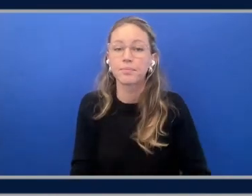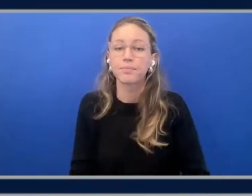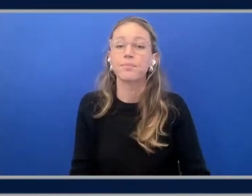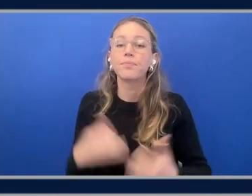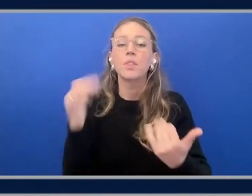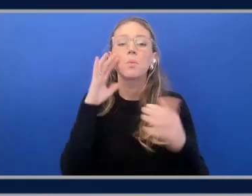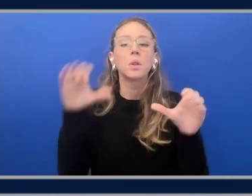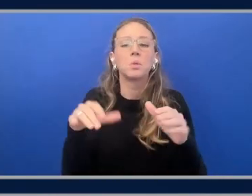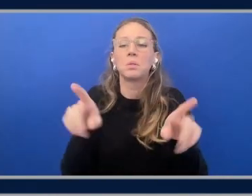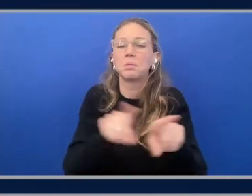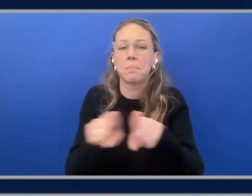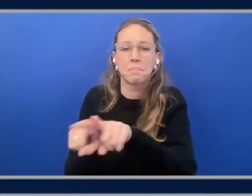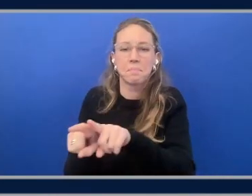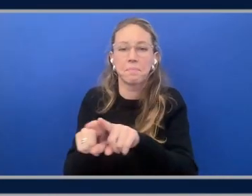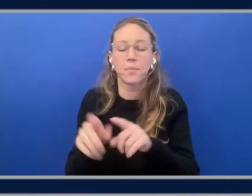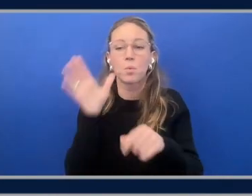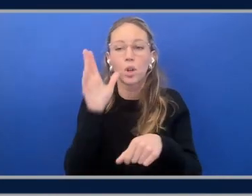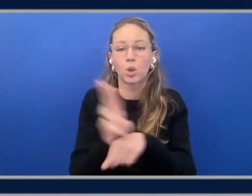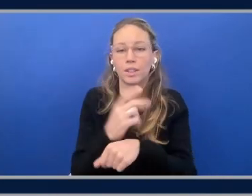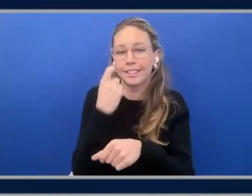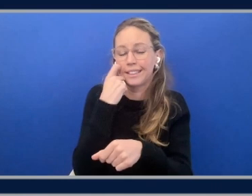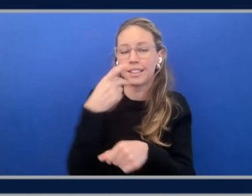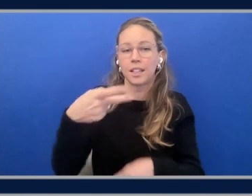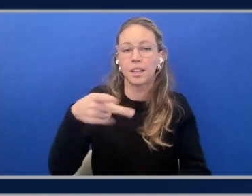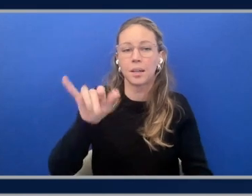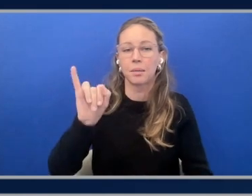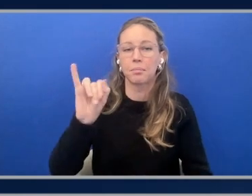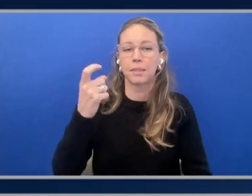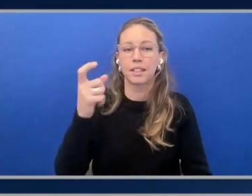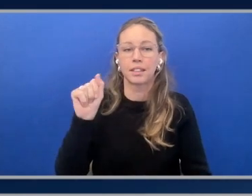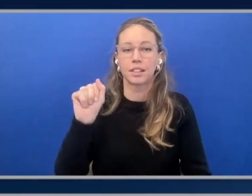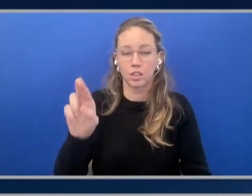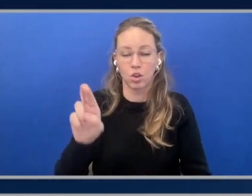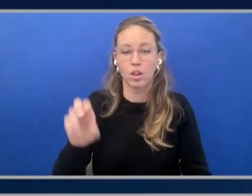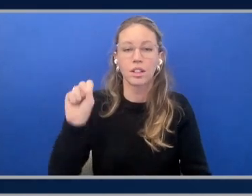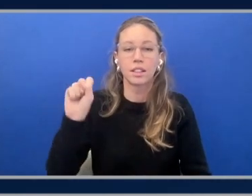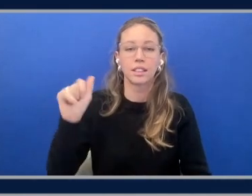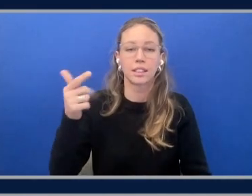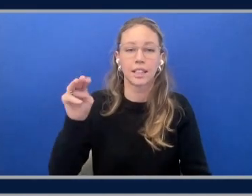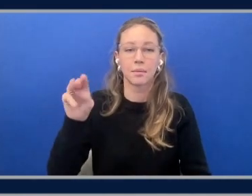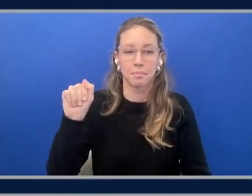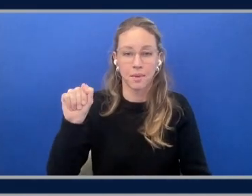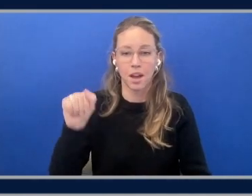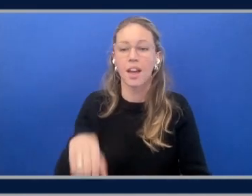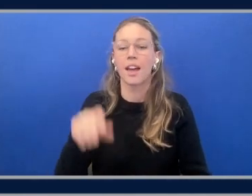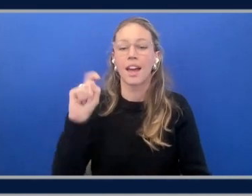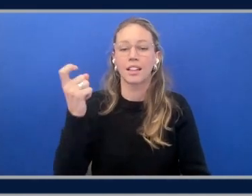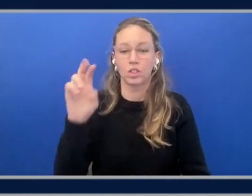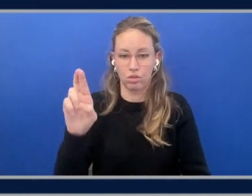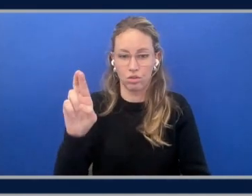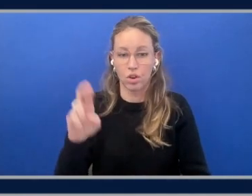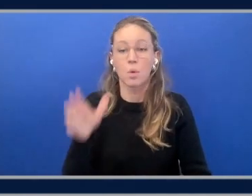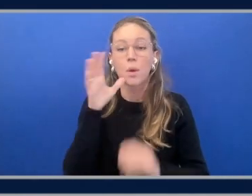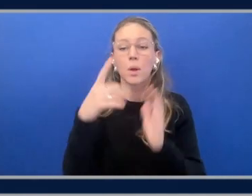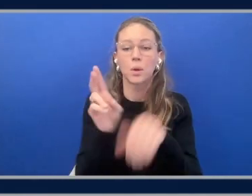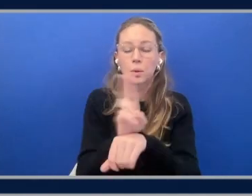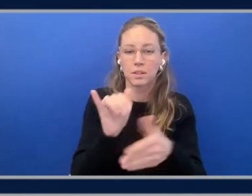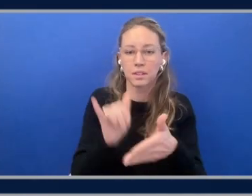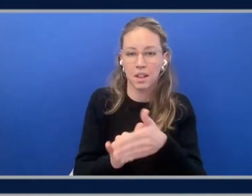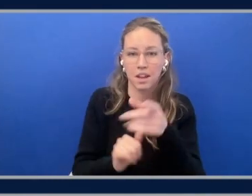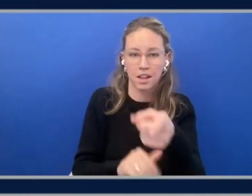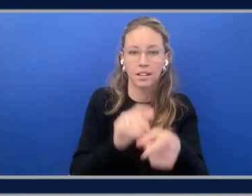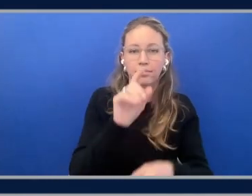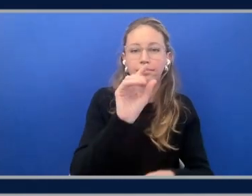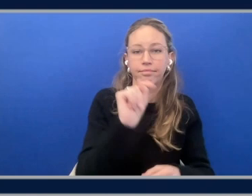something similar. We're going to use a recent PixArt Sigma 1024 model, and we're going to generate an image on both Tranium 1 and Tranium 2 and see the difference